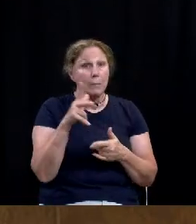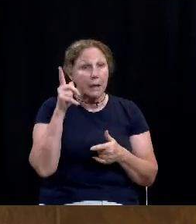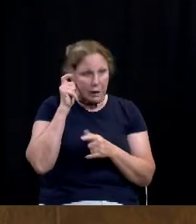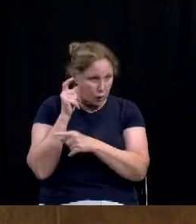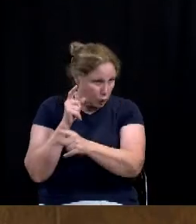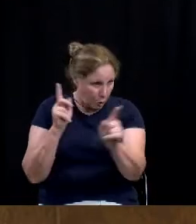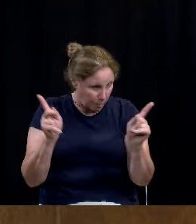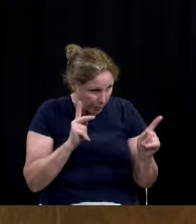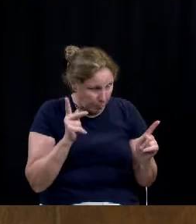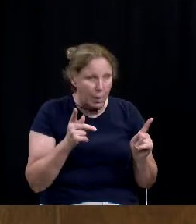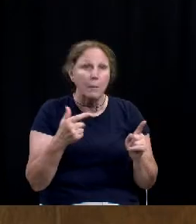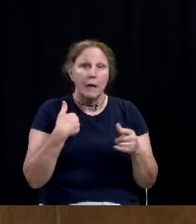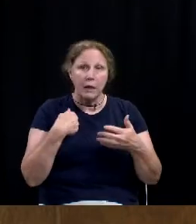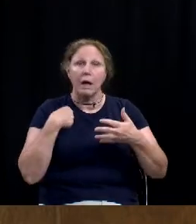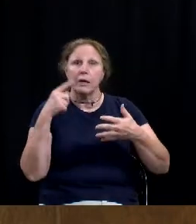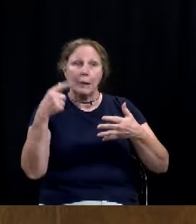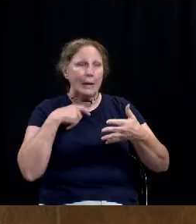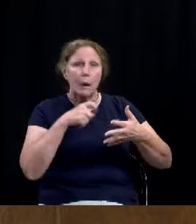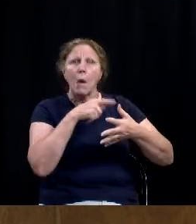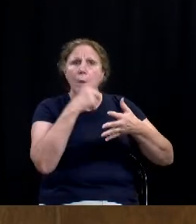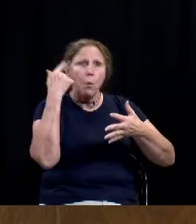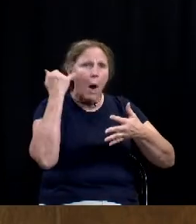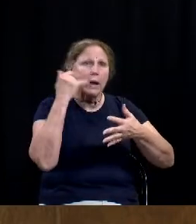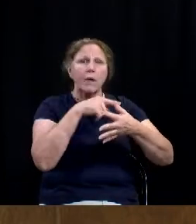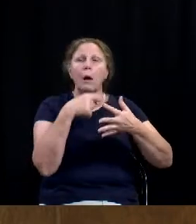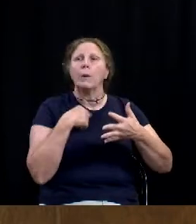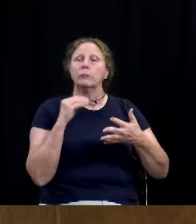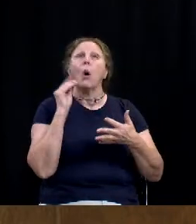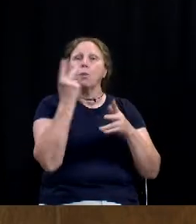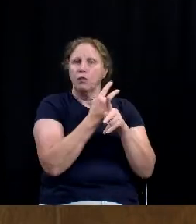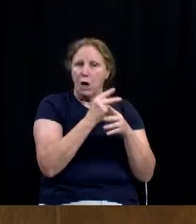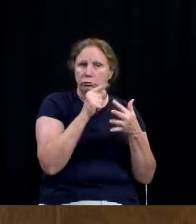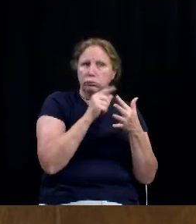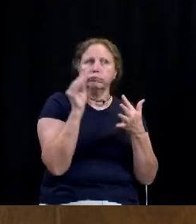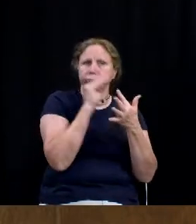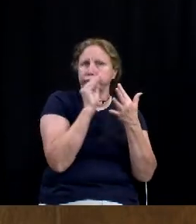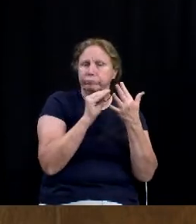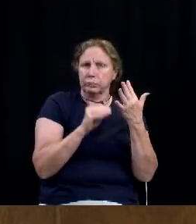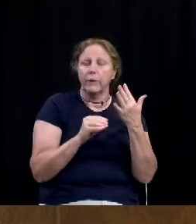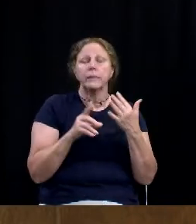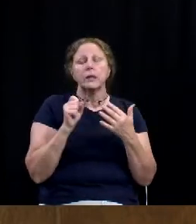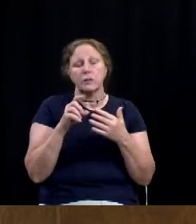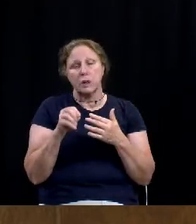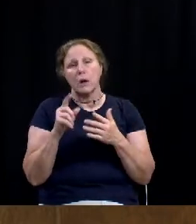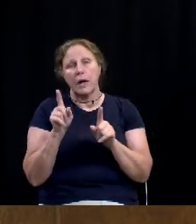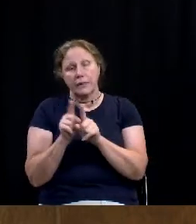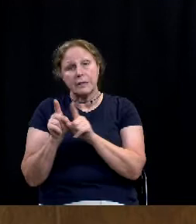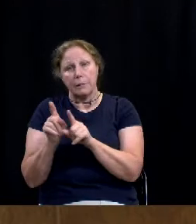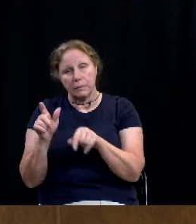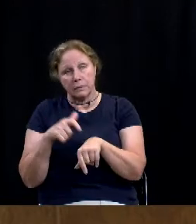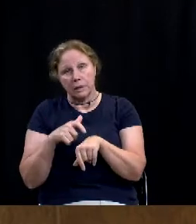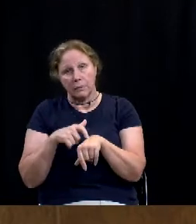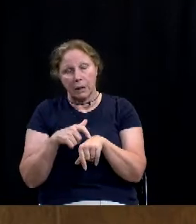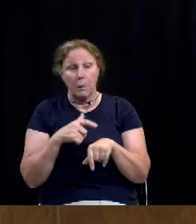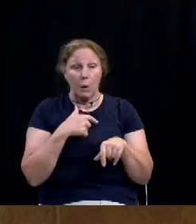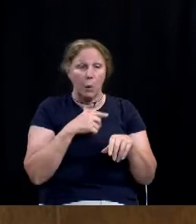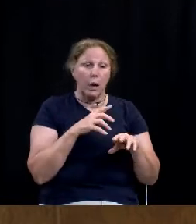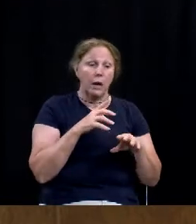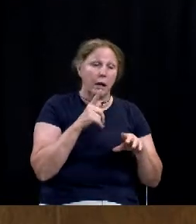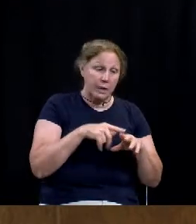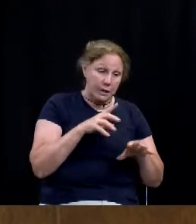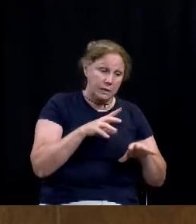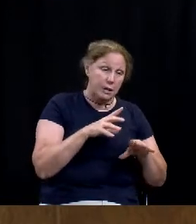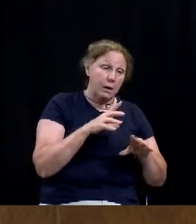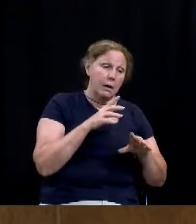developers' concerns. And I think that the policy we've crafted in this before us today to adopt, while, you know, probably not absolutely perfect,